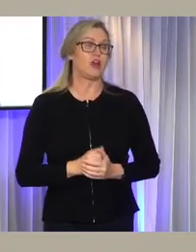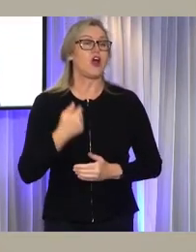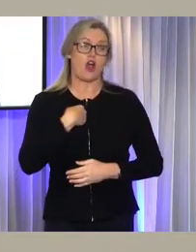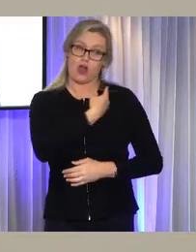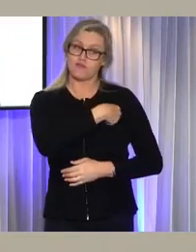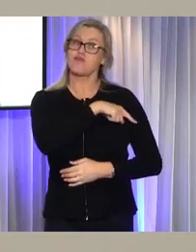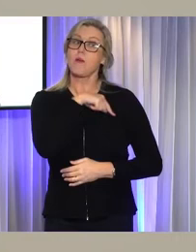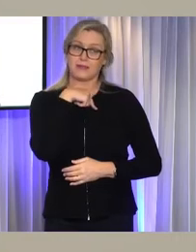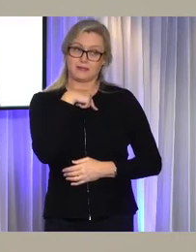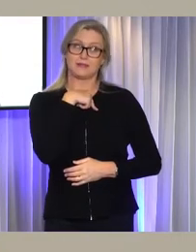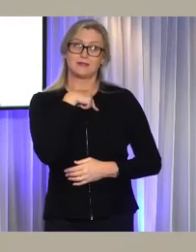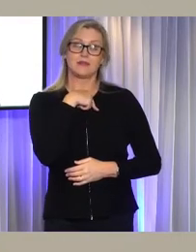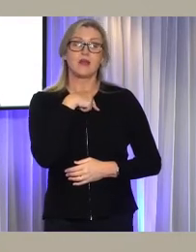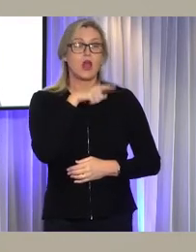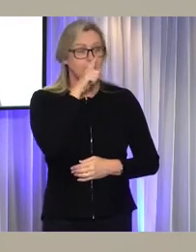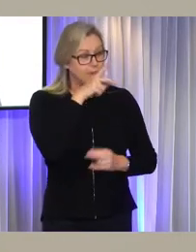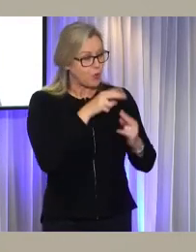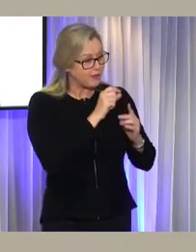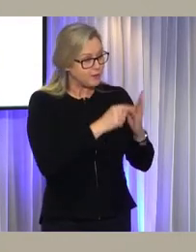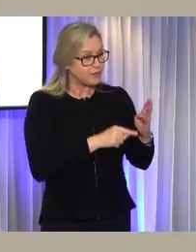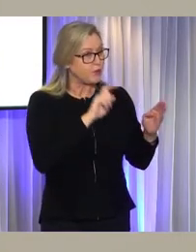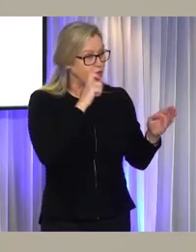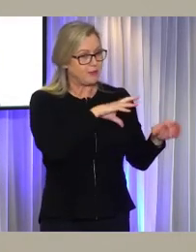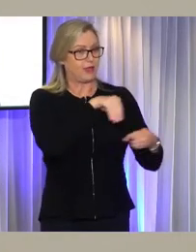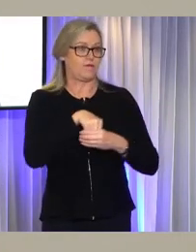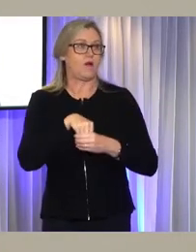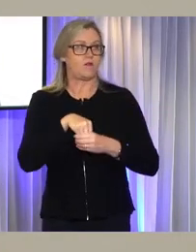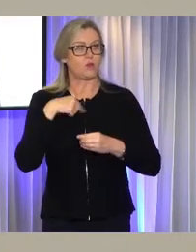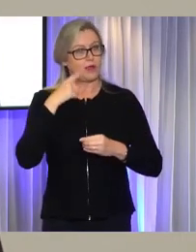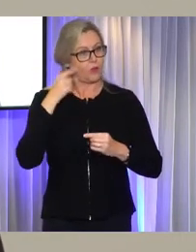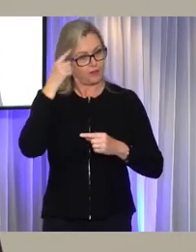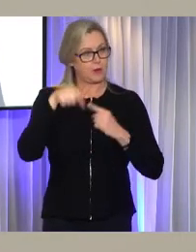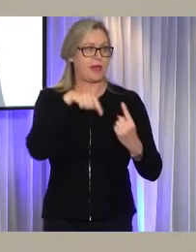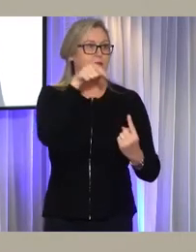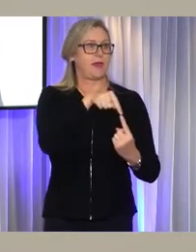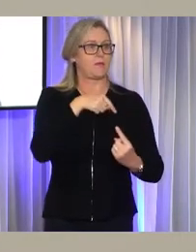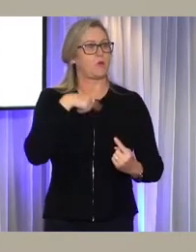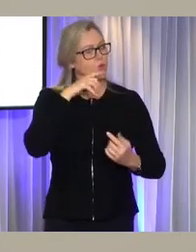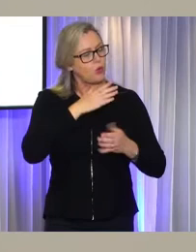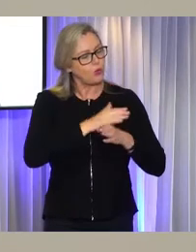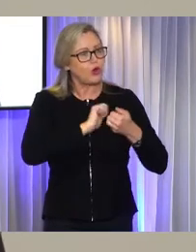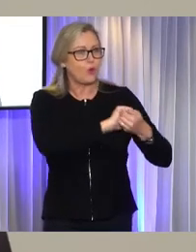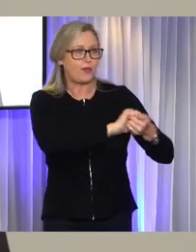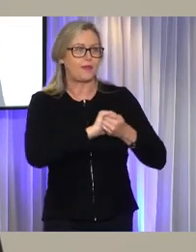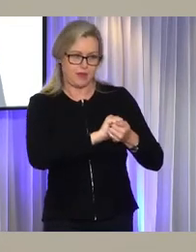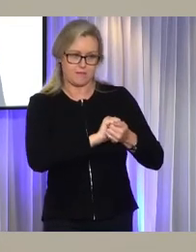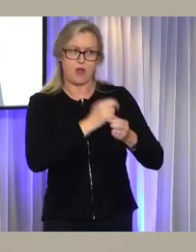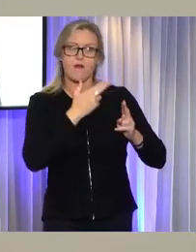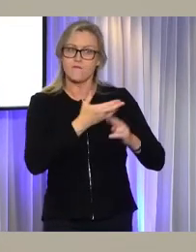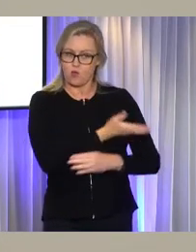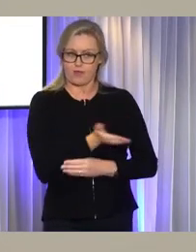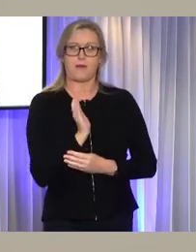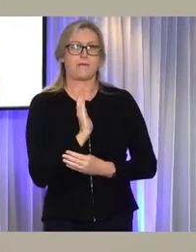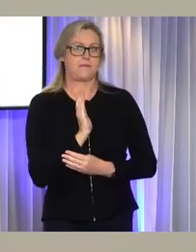it will have people with disability at its core. We will work with people with disability, for people with disability,